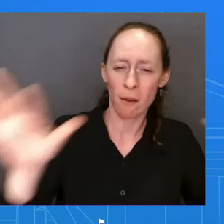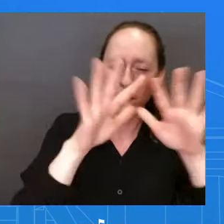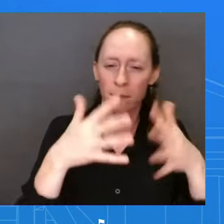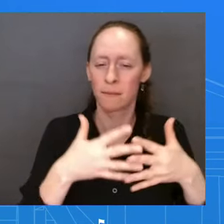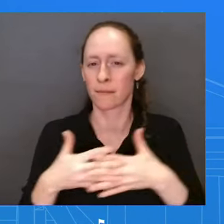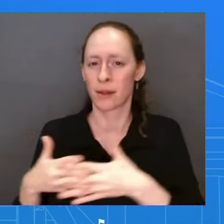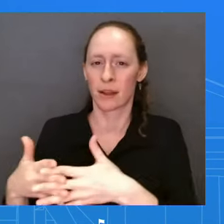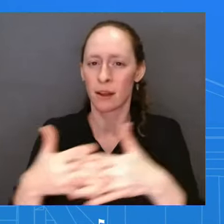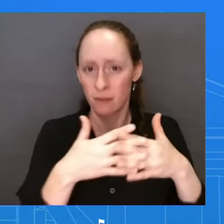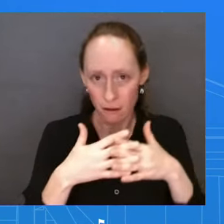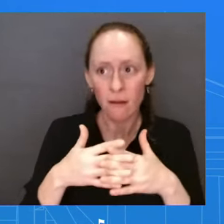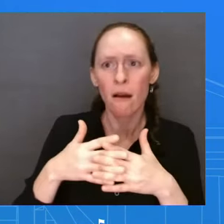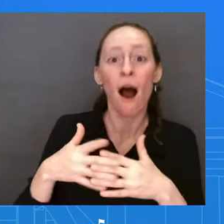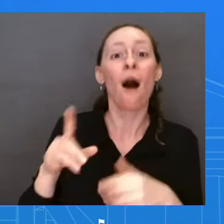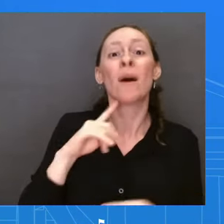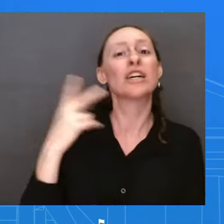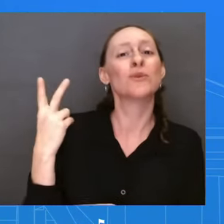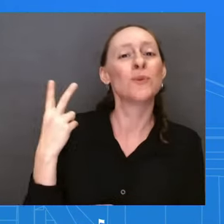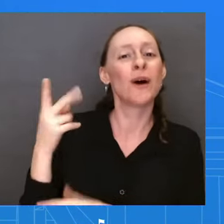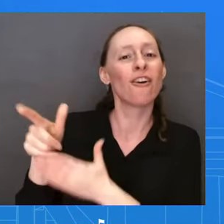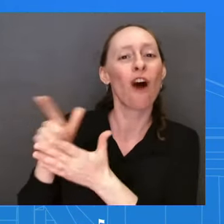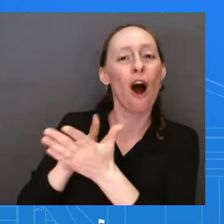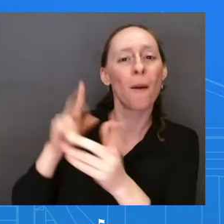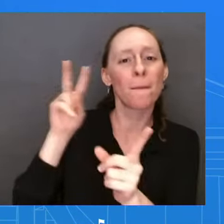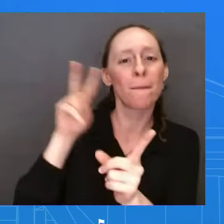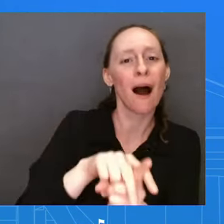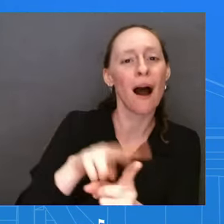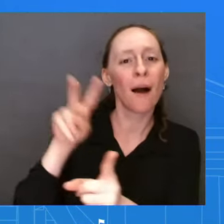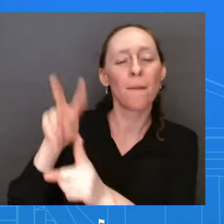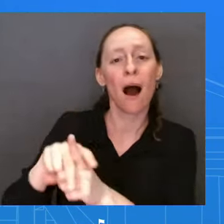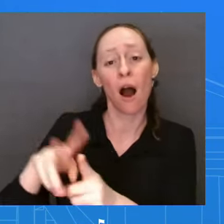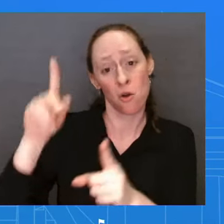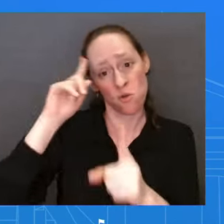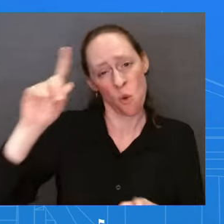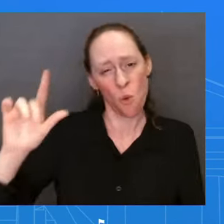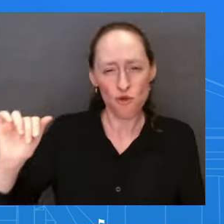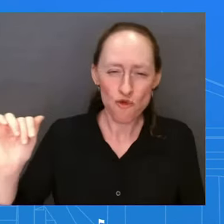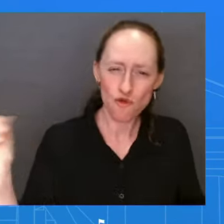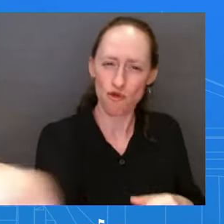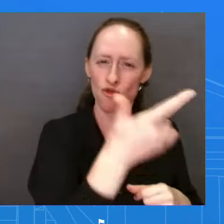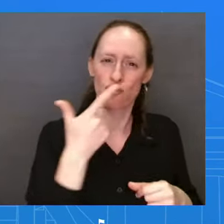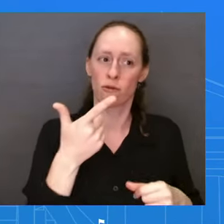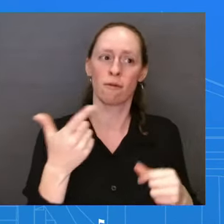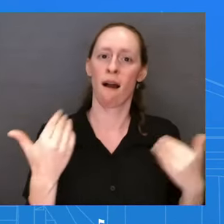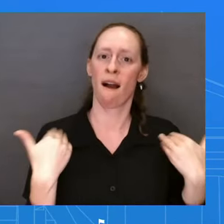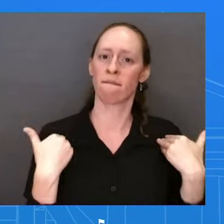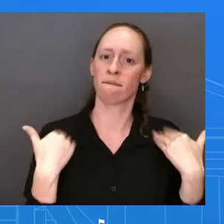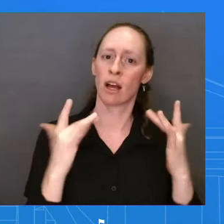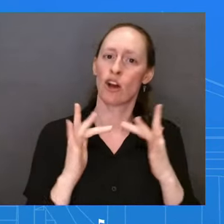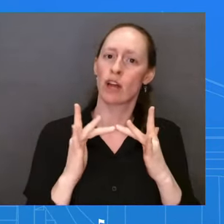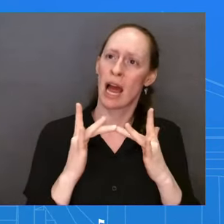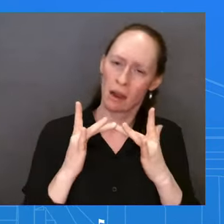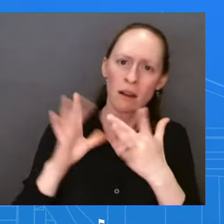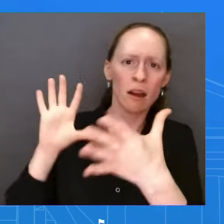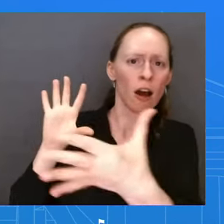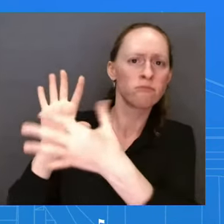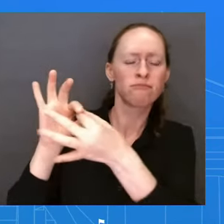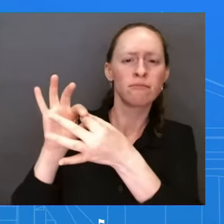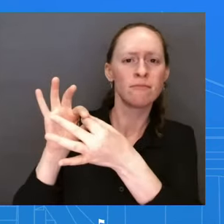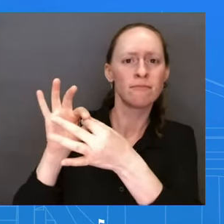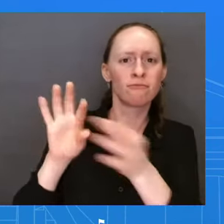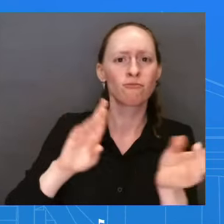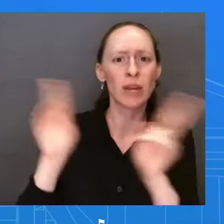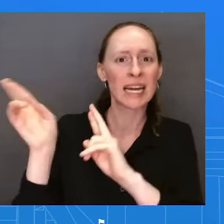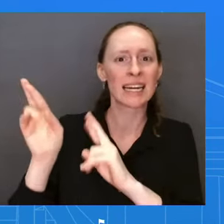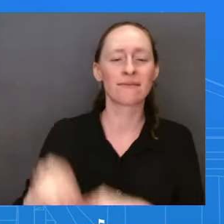in America having access to high-speed internet, which is very similar to the approach that we saw in the Rural Electrification